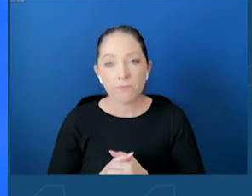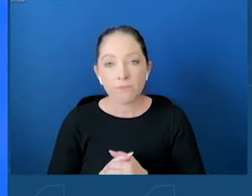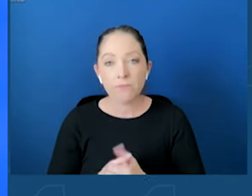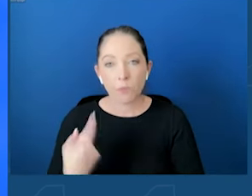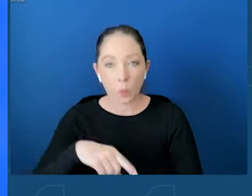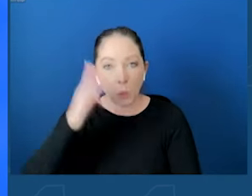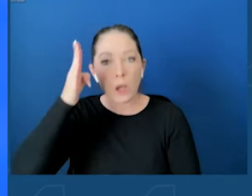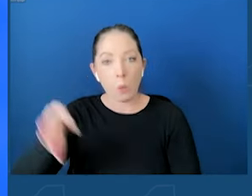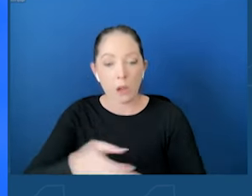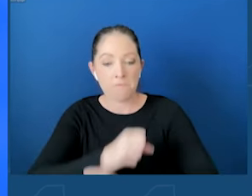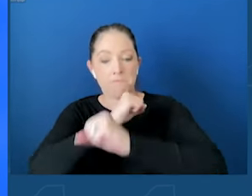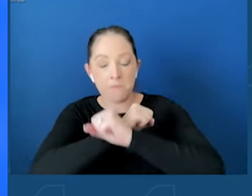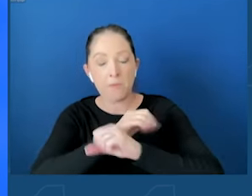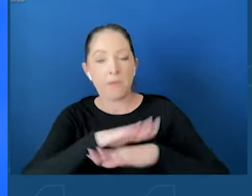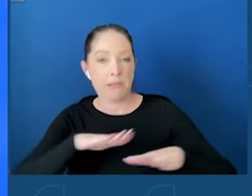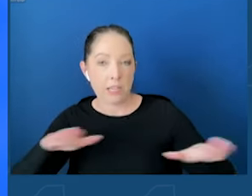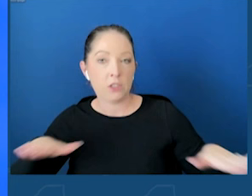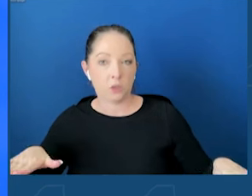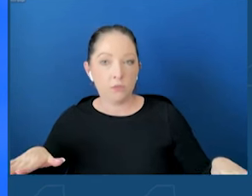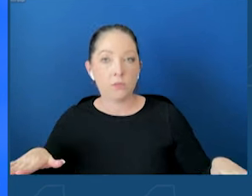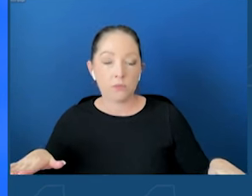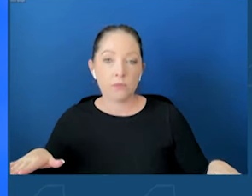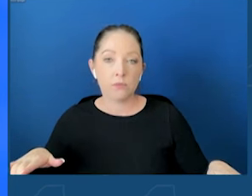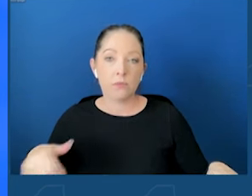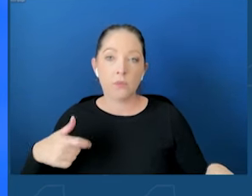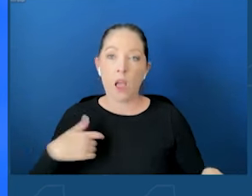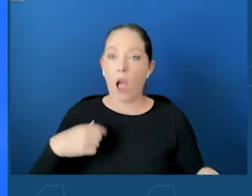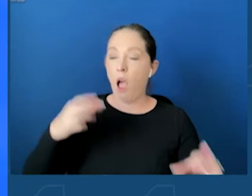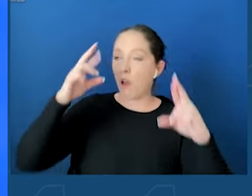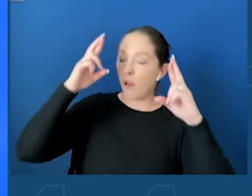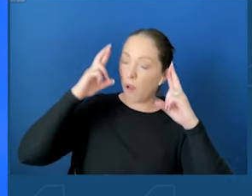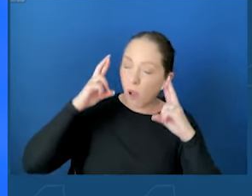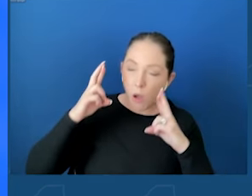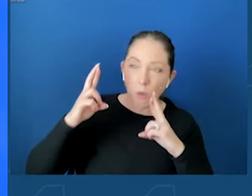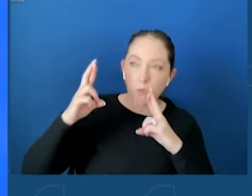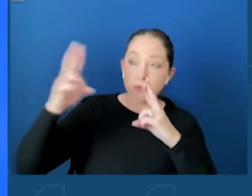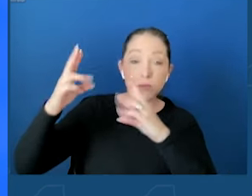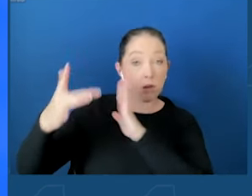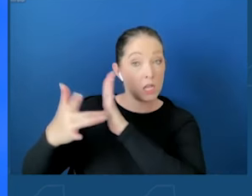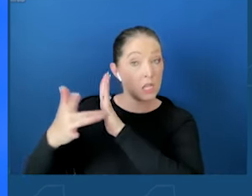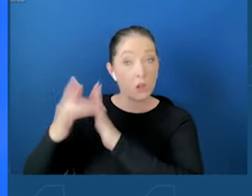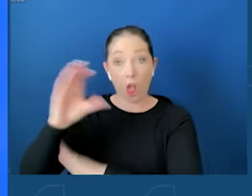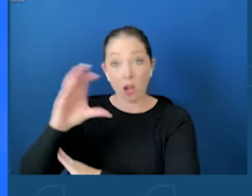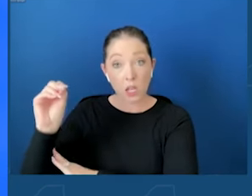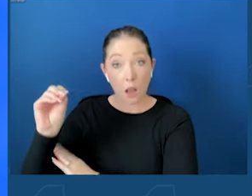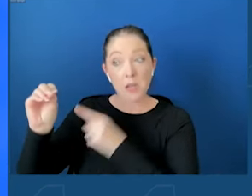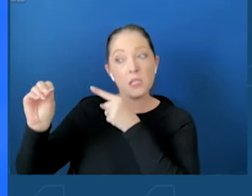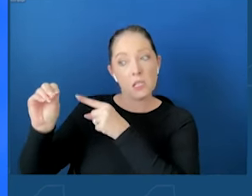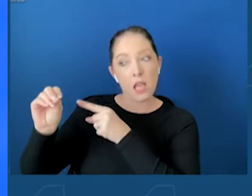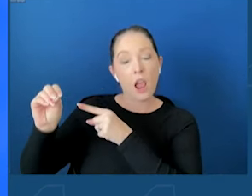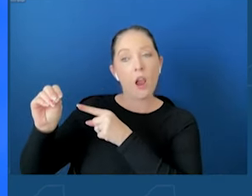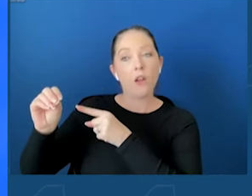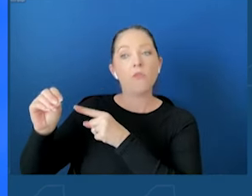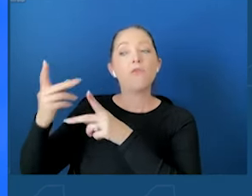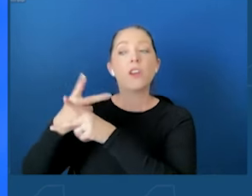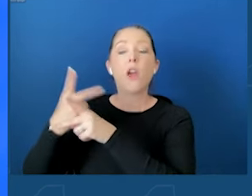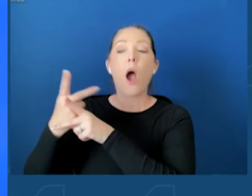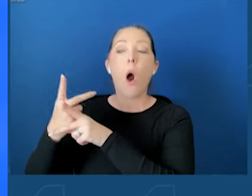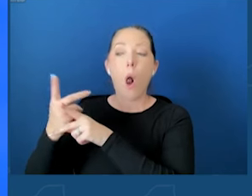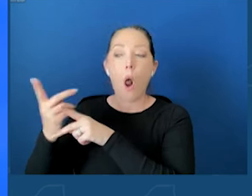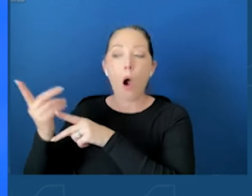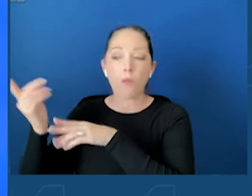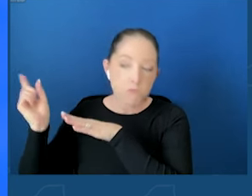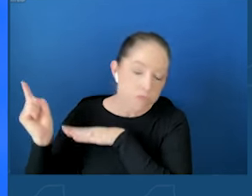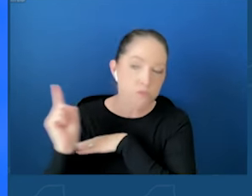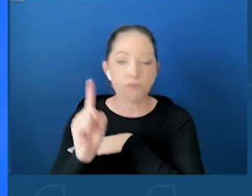children. And I have enormous respect for technology companies that are finding their way to New York. This says the door is still wide open. Come